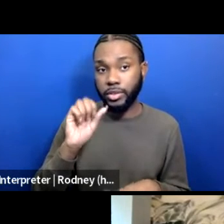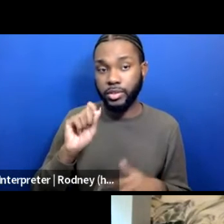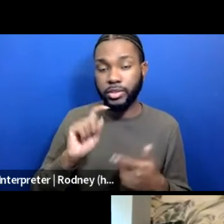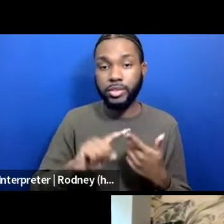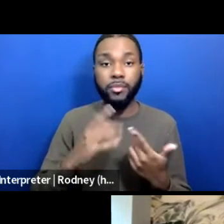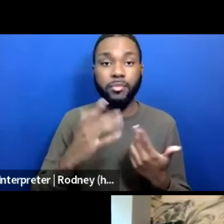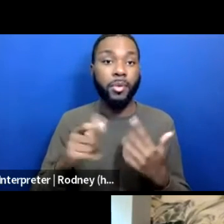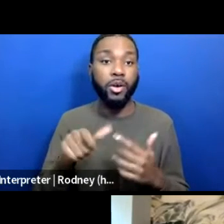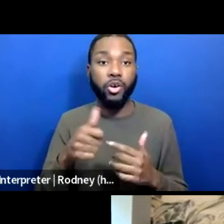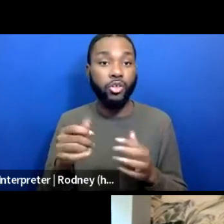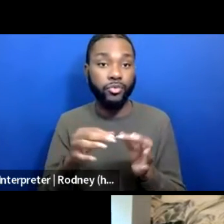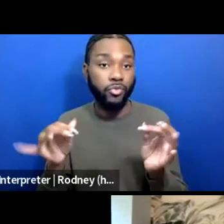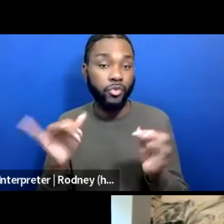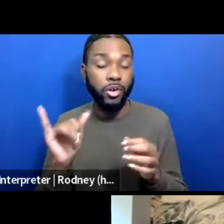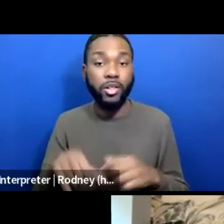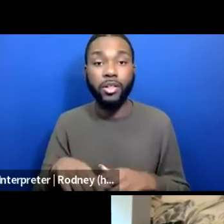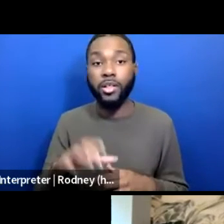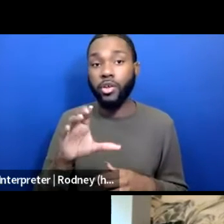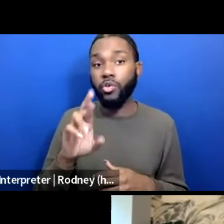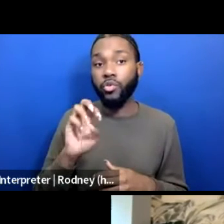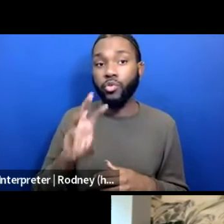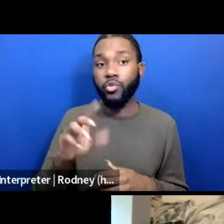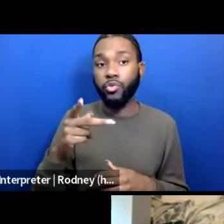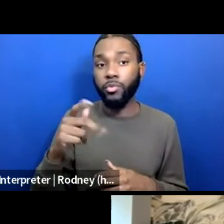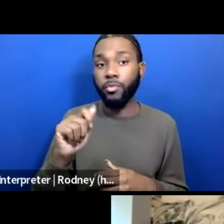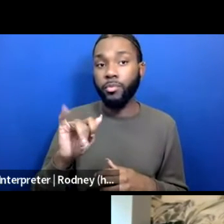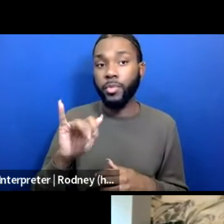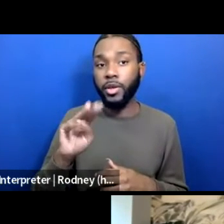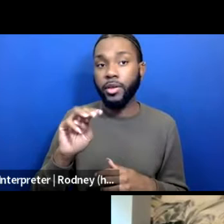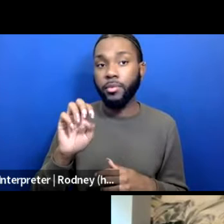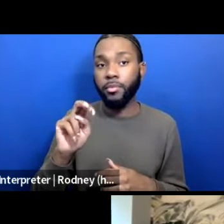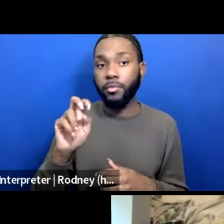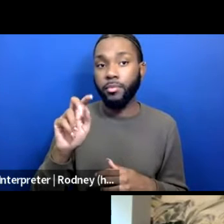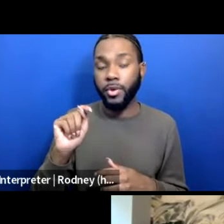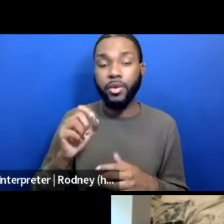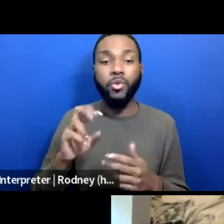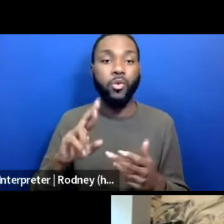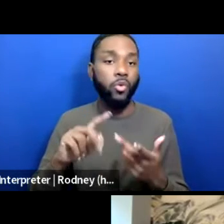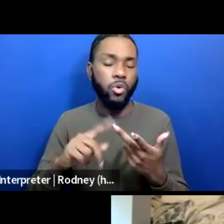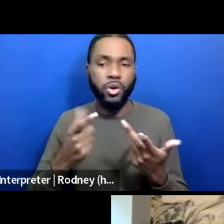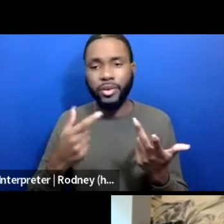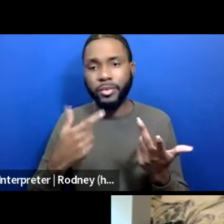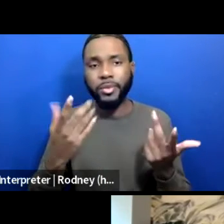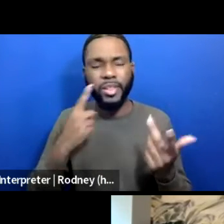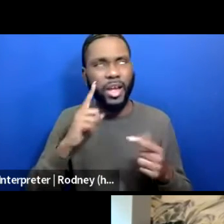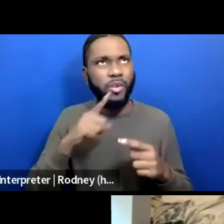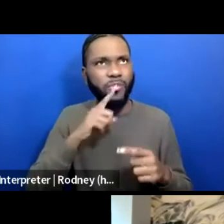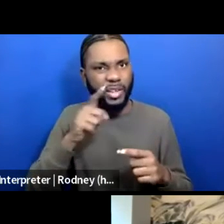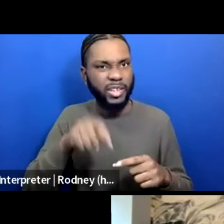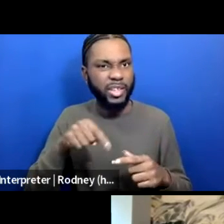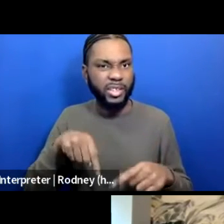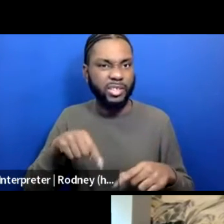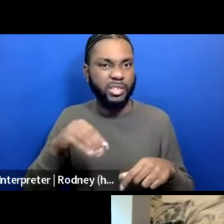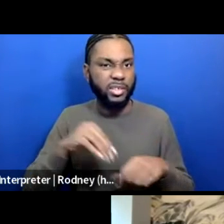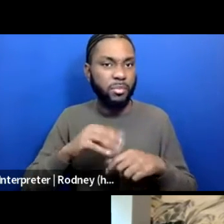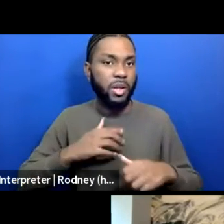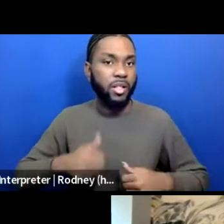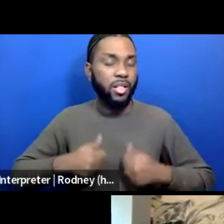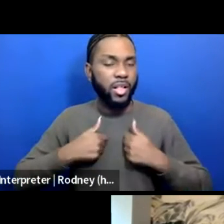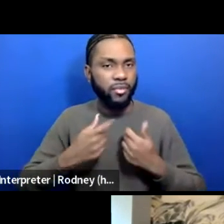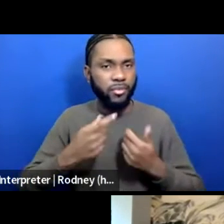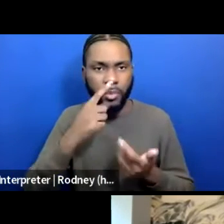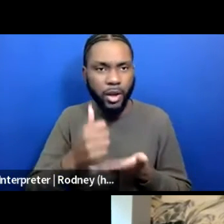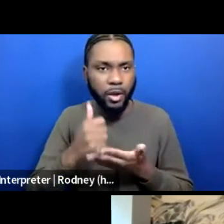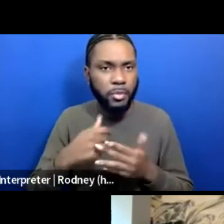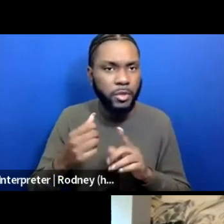one phrase like crew payment, or it can be I really need this in my life. Can you talk about how to frame this? We invite all those questions. If you would